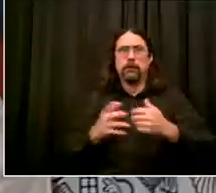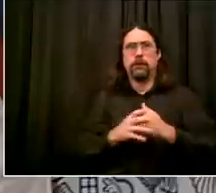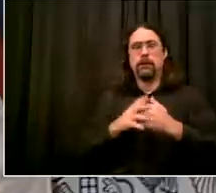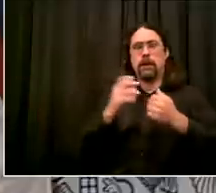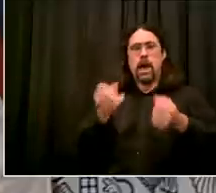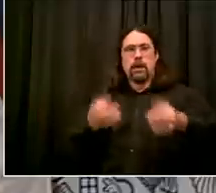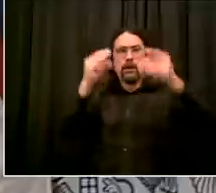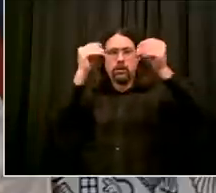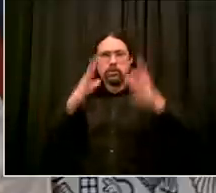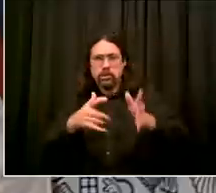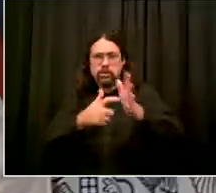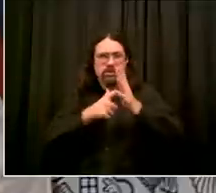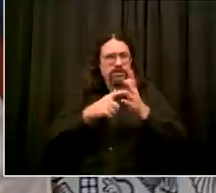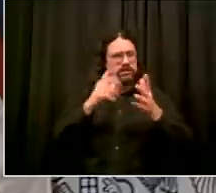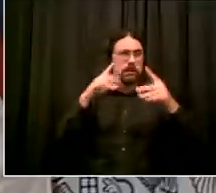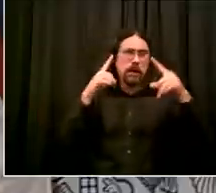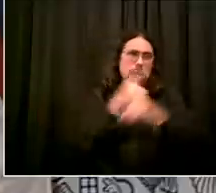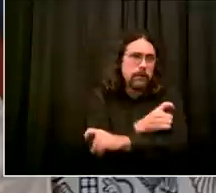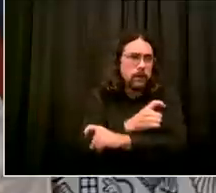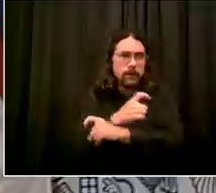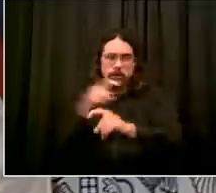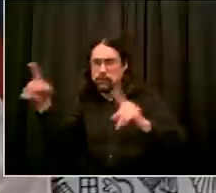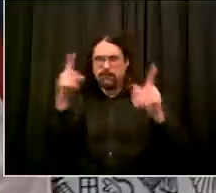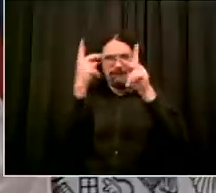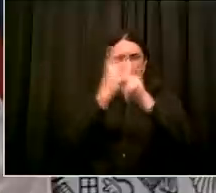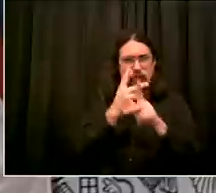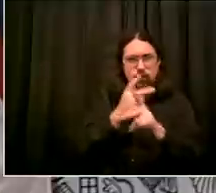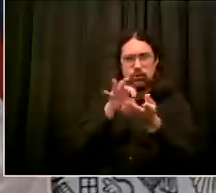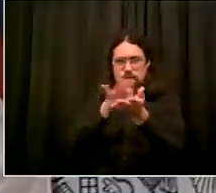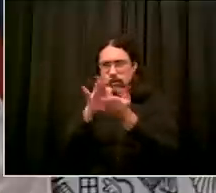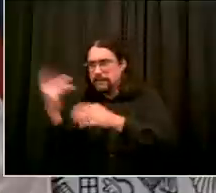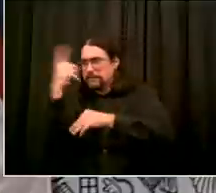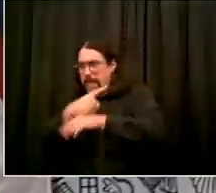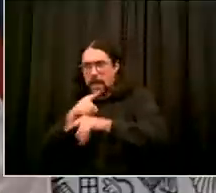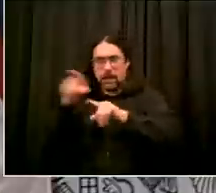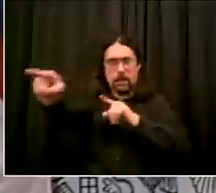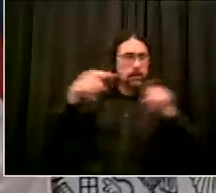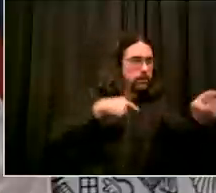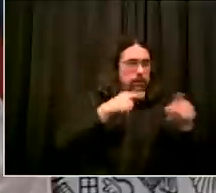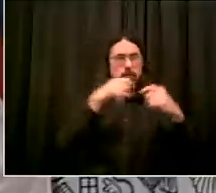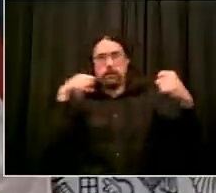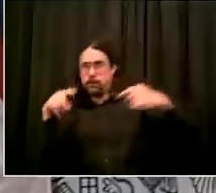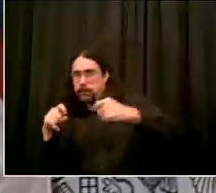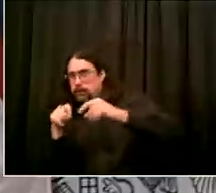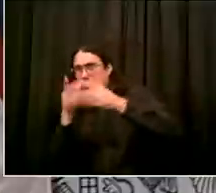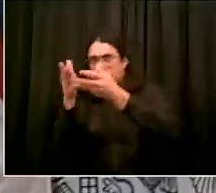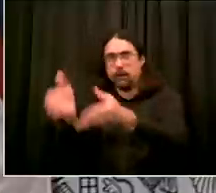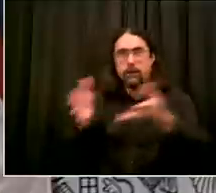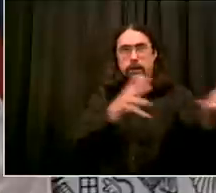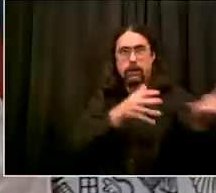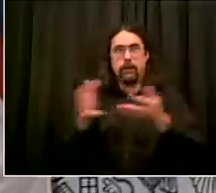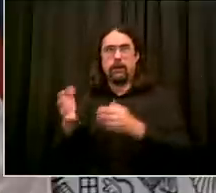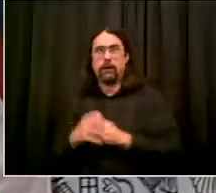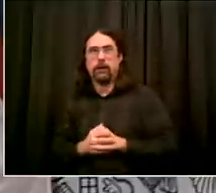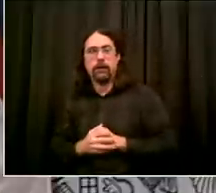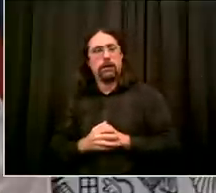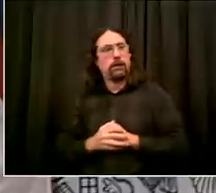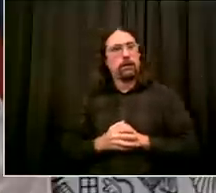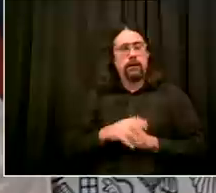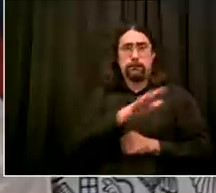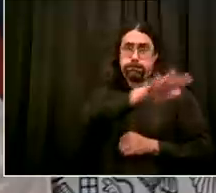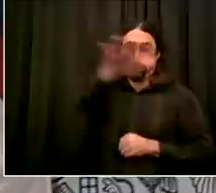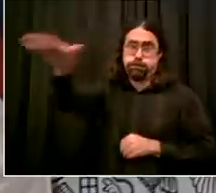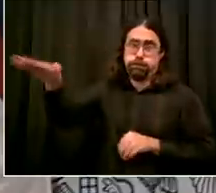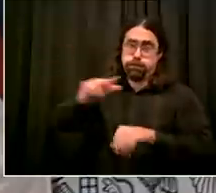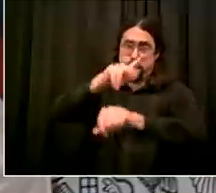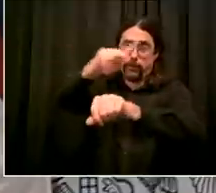principles i feel for everyone at doe trying to make sense of that very complex equation but what we are finding is the thousands